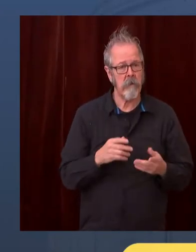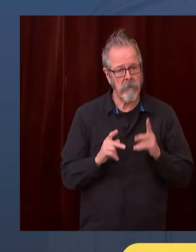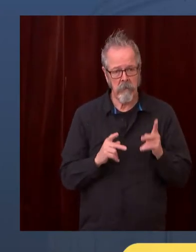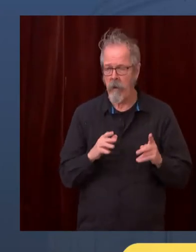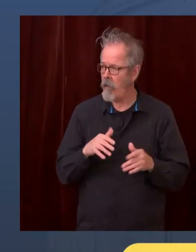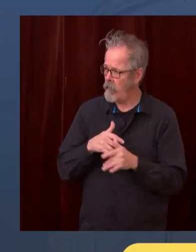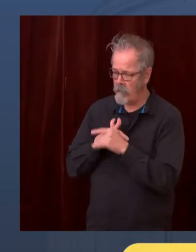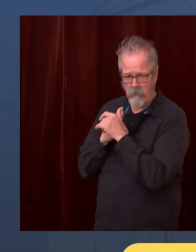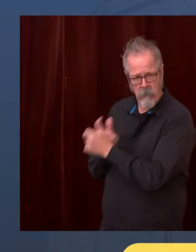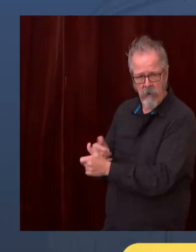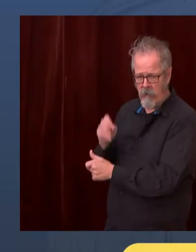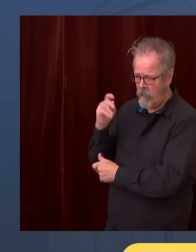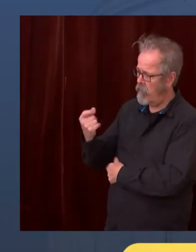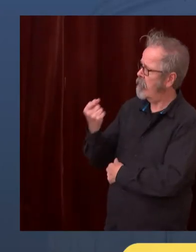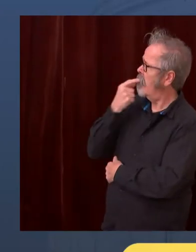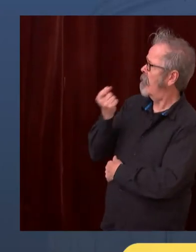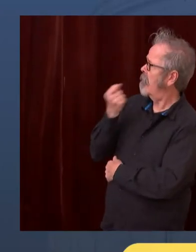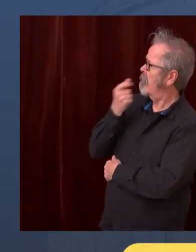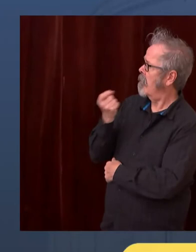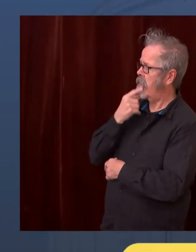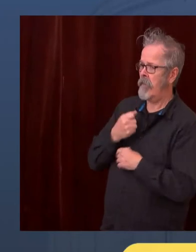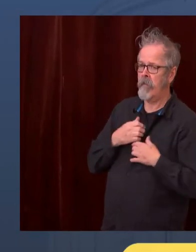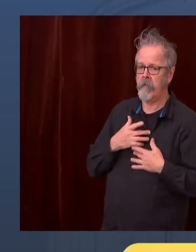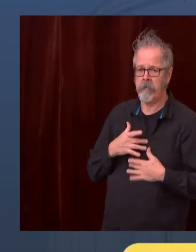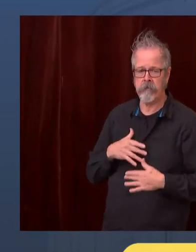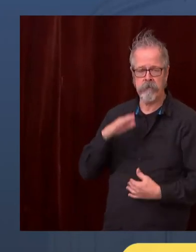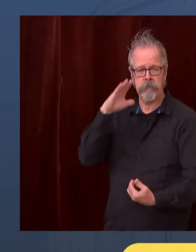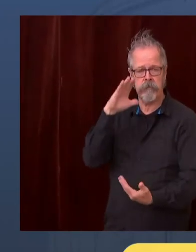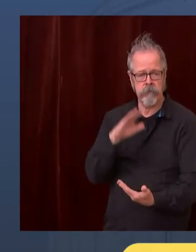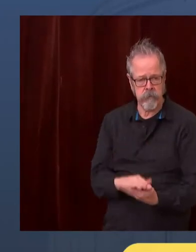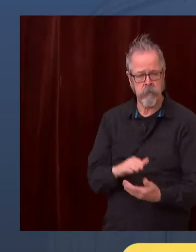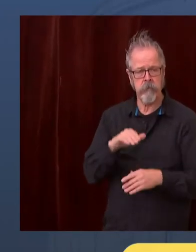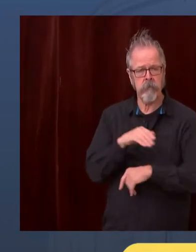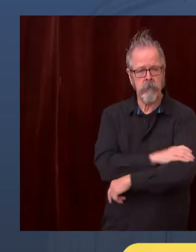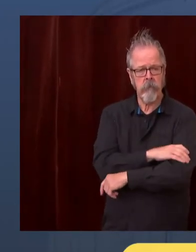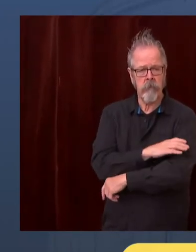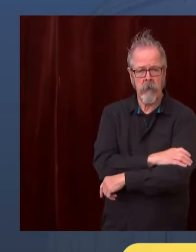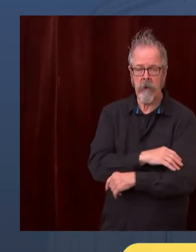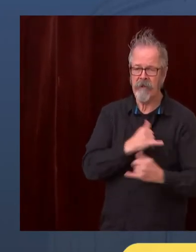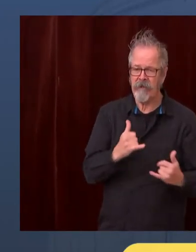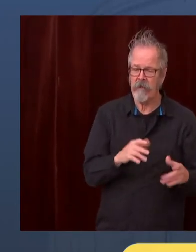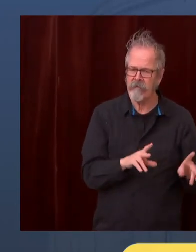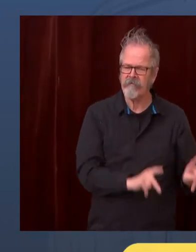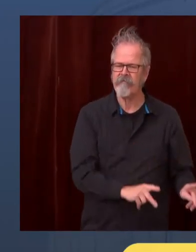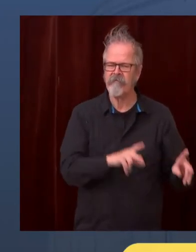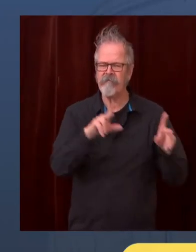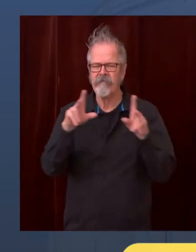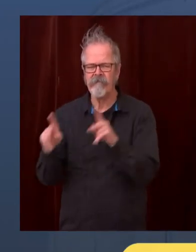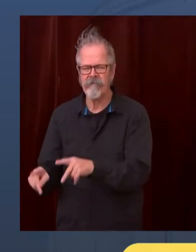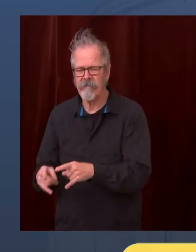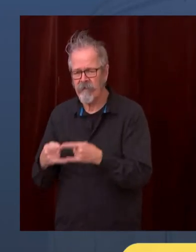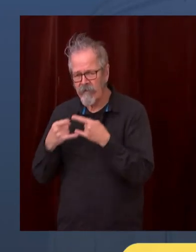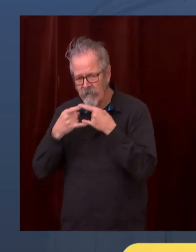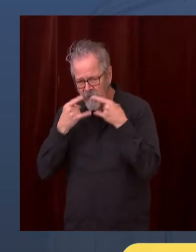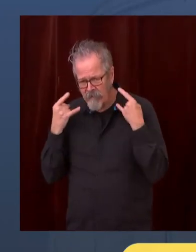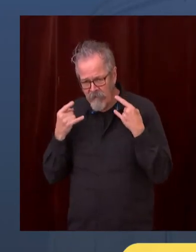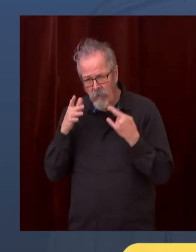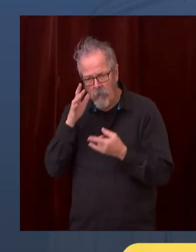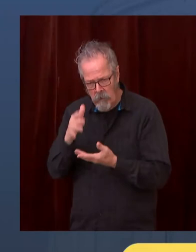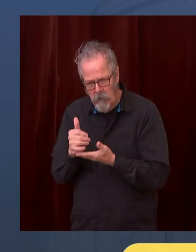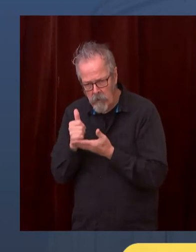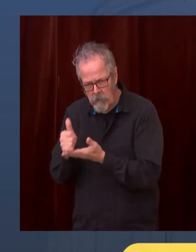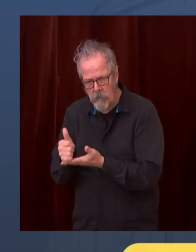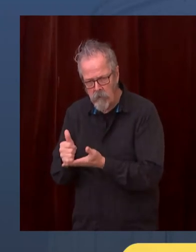about not about any one community or any one state. It's about all of us as Americans really working towards how do we